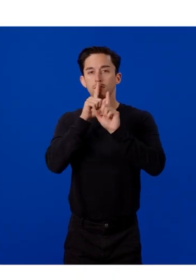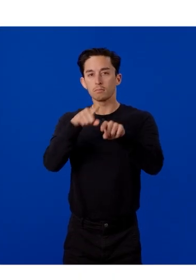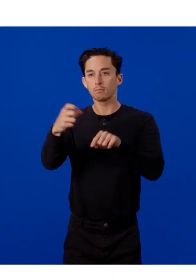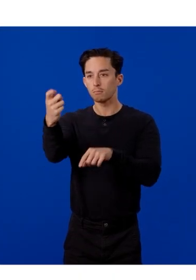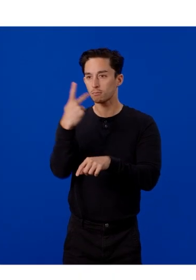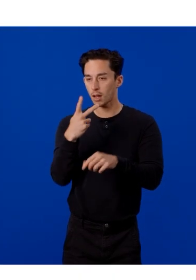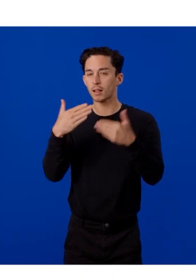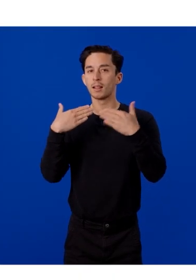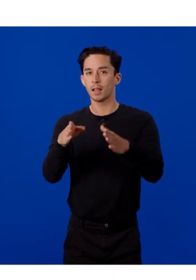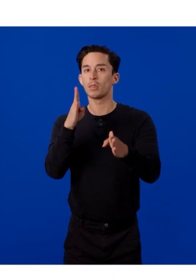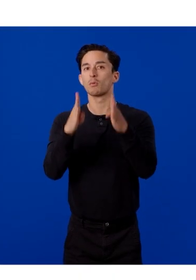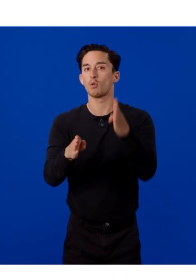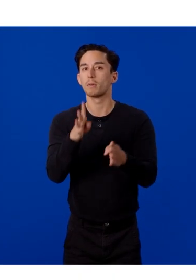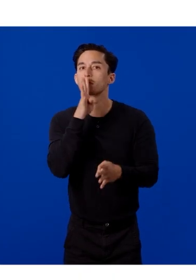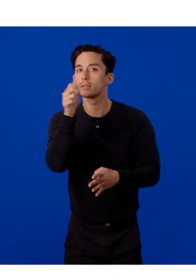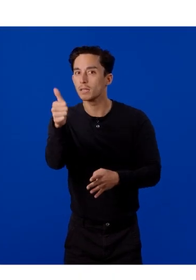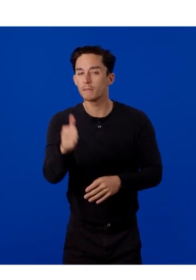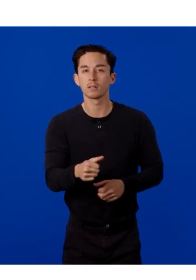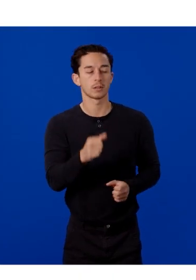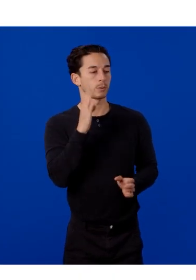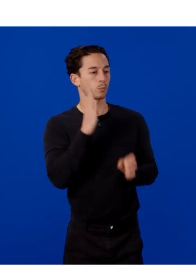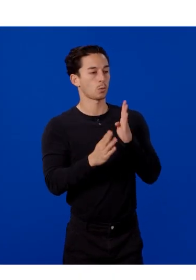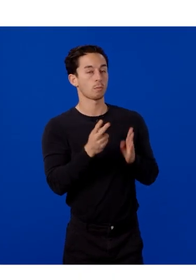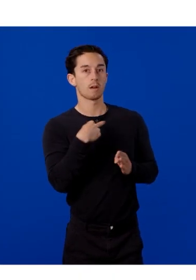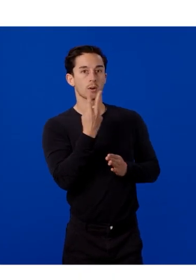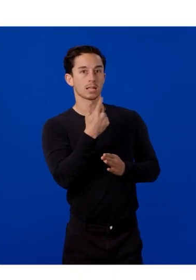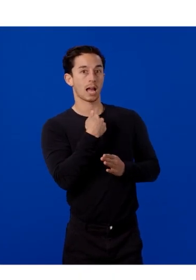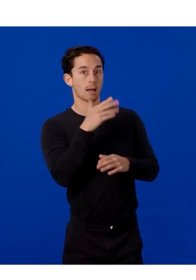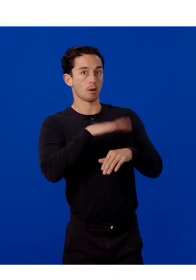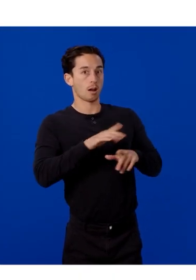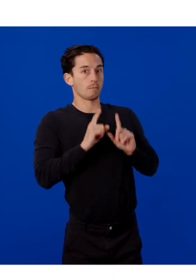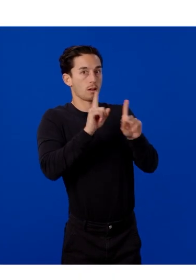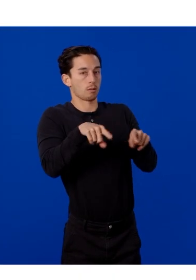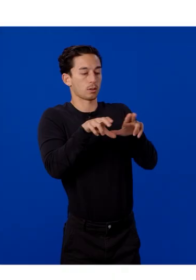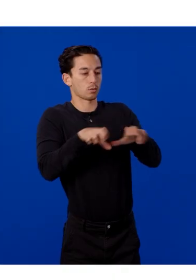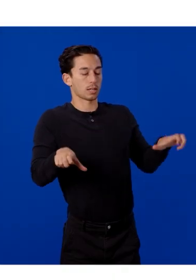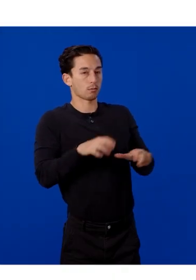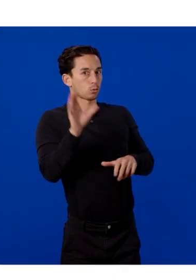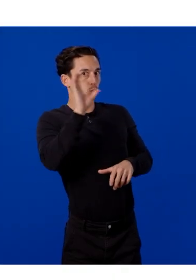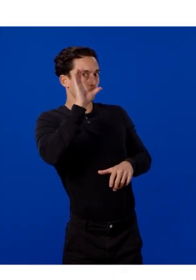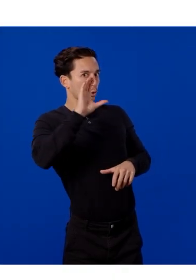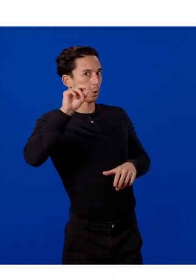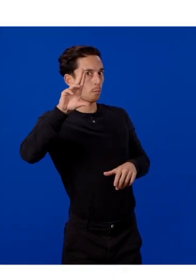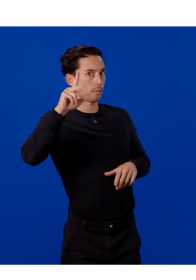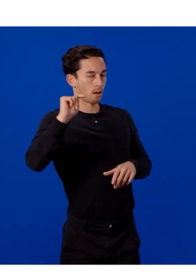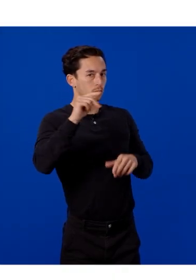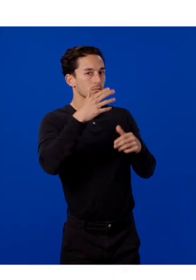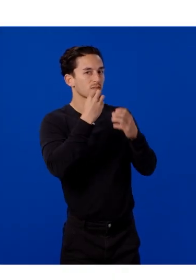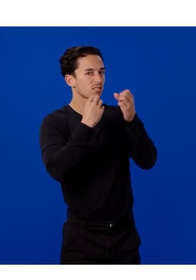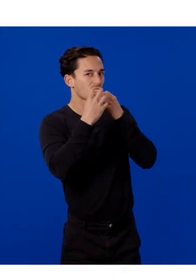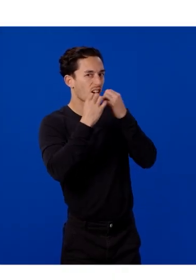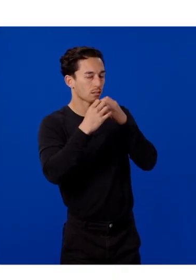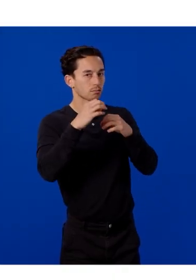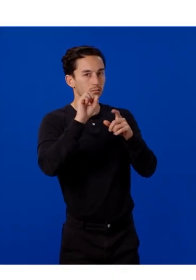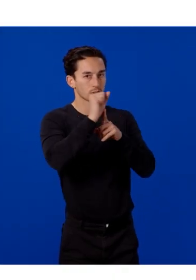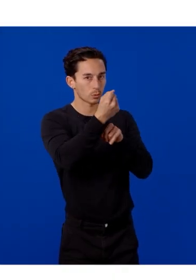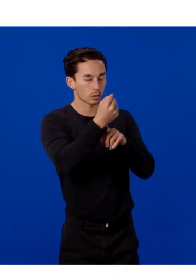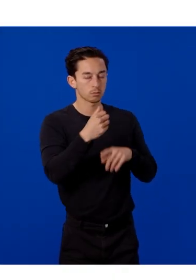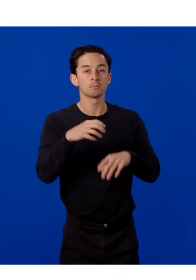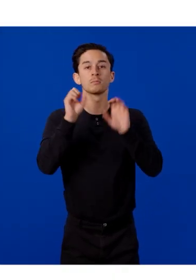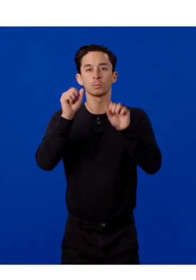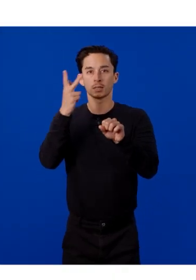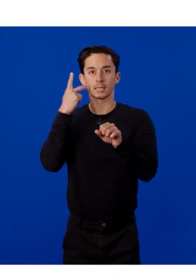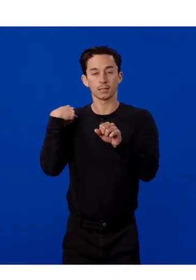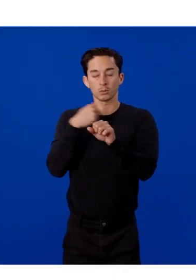robot speak it. I'm on my way to the couch to scope out the snack situation. You can see we also ran the object